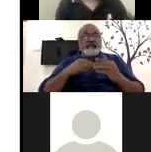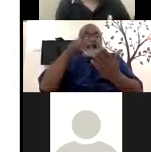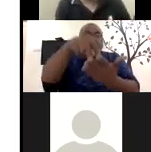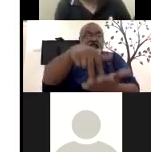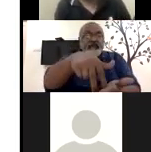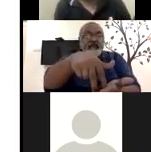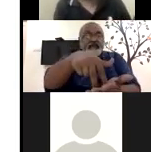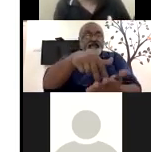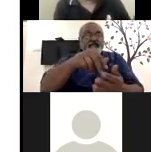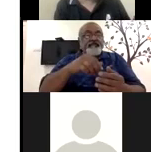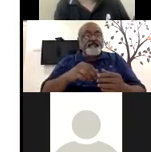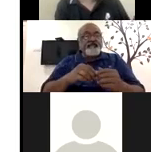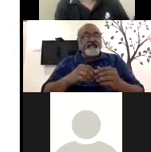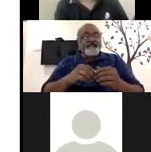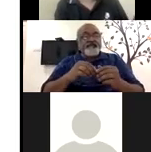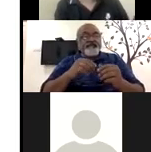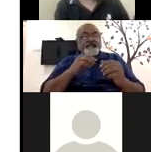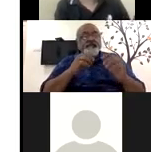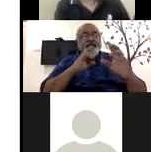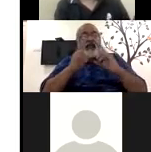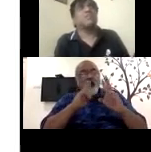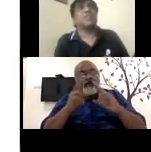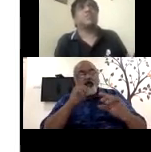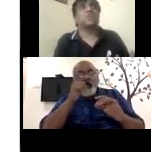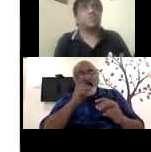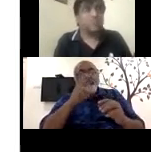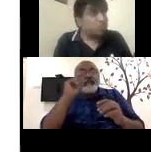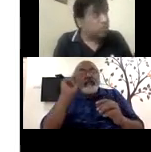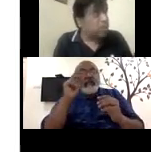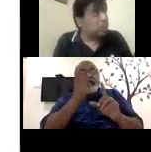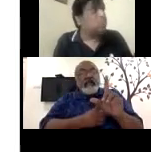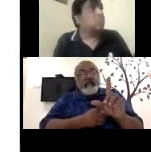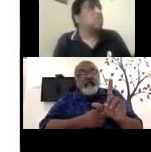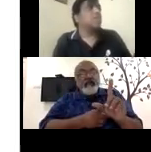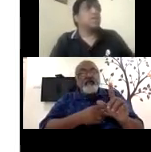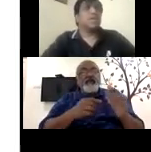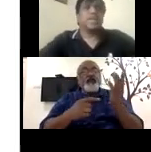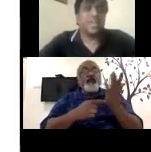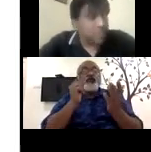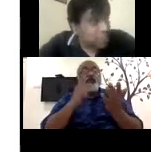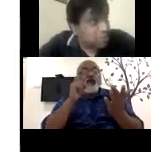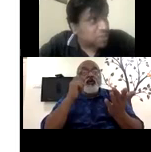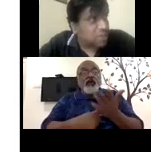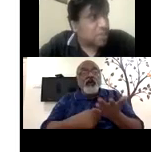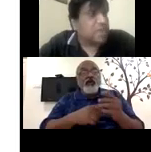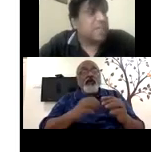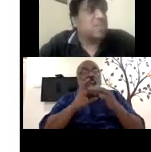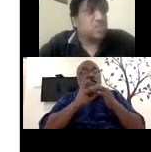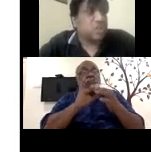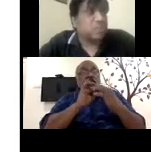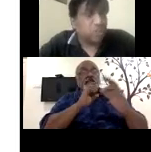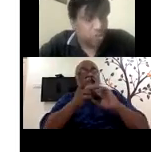Luckily, we were working with this college here. So second year, we put a tutor who could engage with this person,